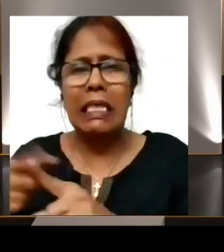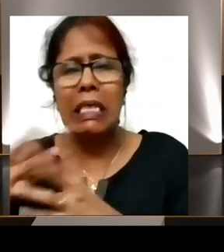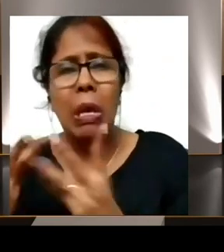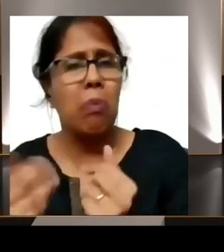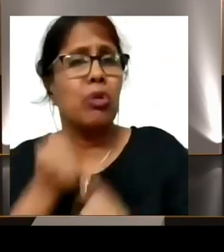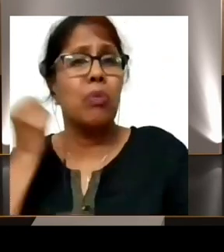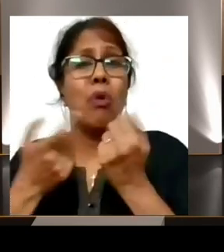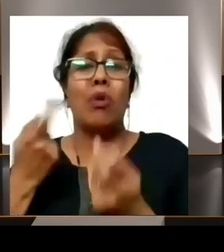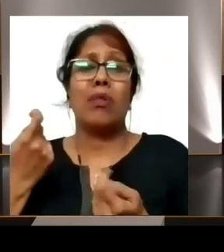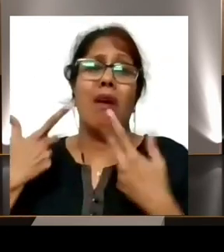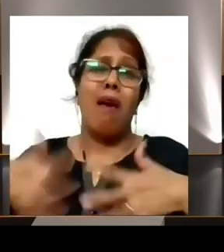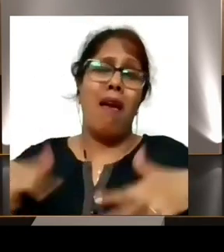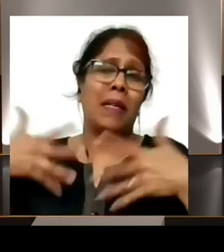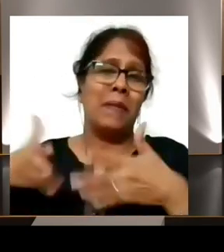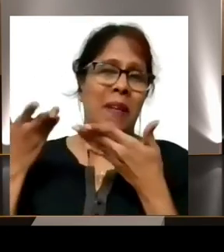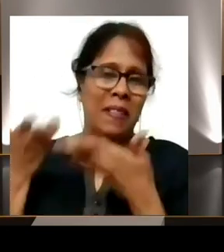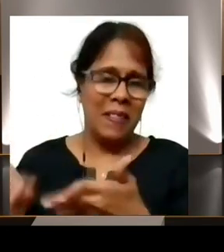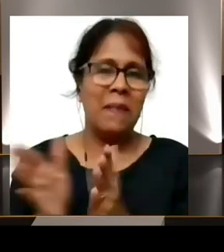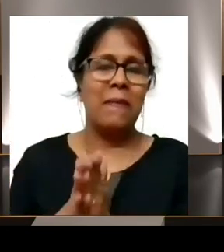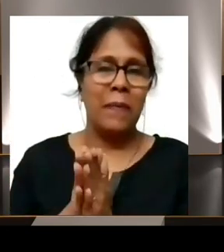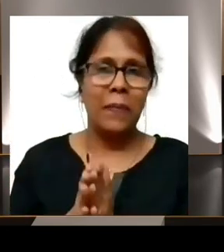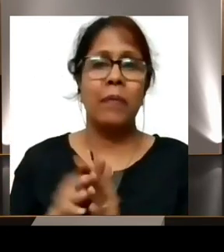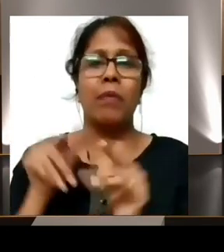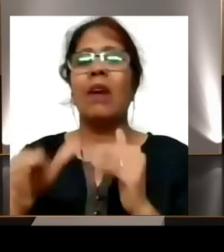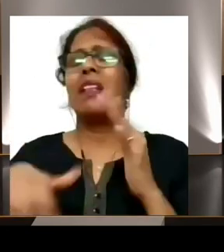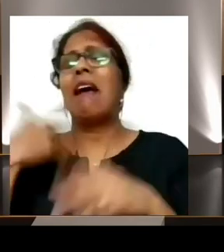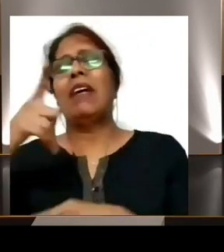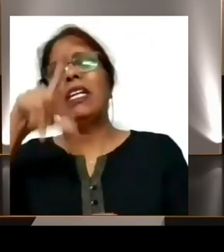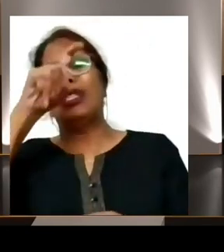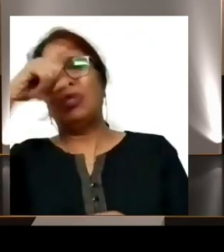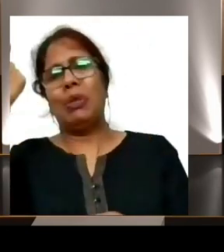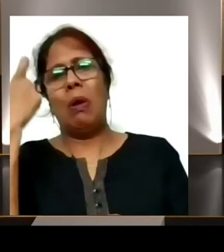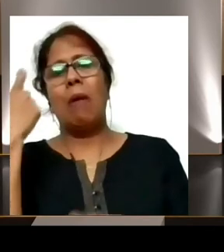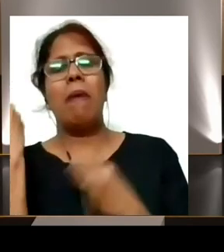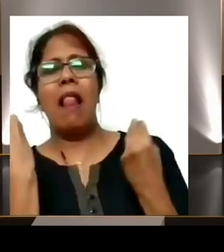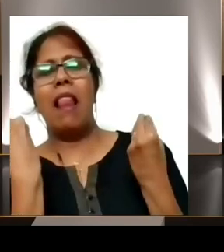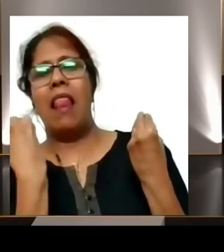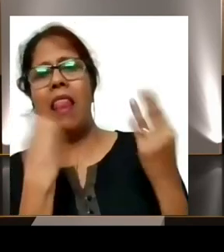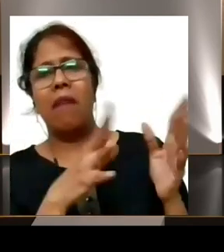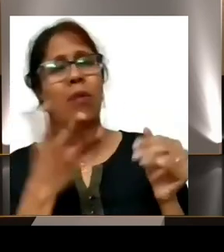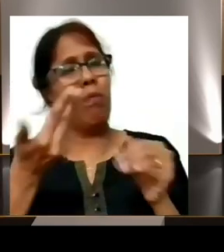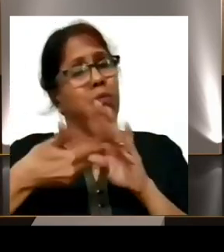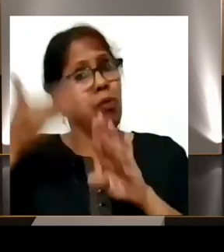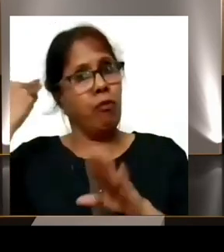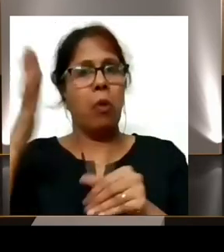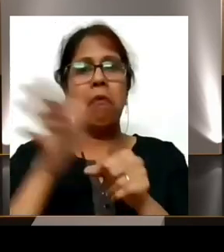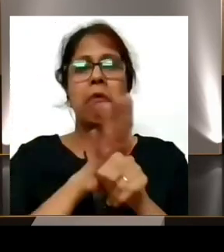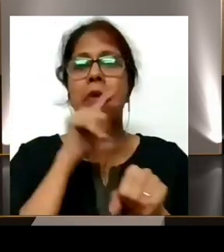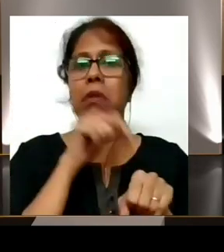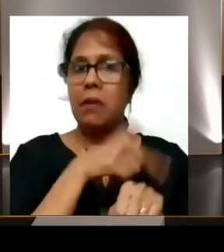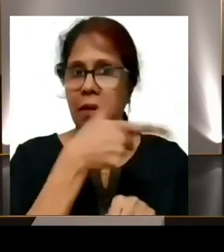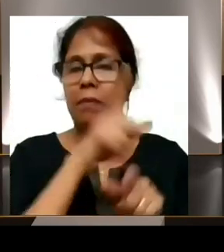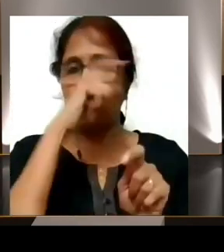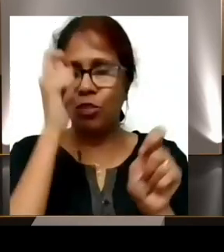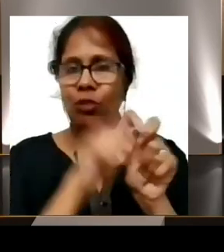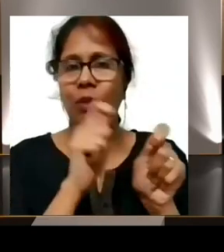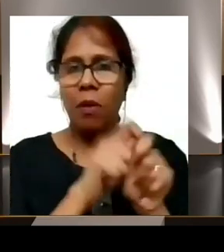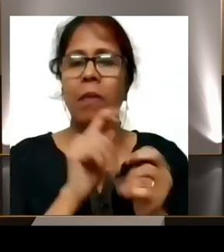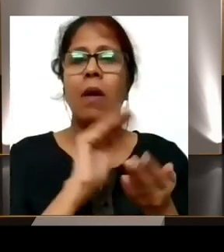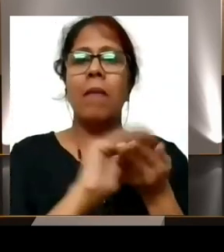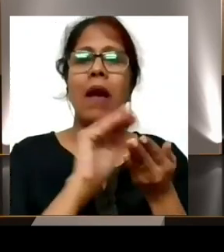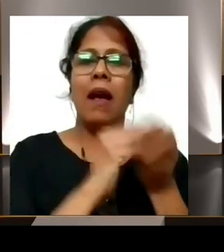But then I, I left my job again. I mean, I was working full-time at that time, uh, in a bank in